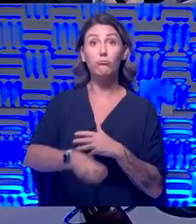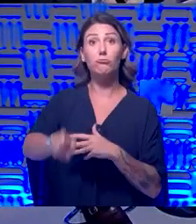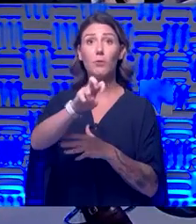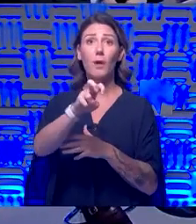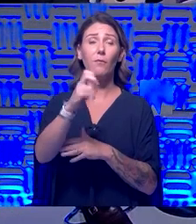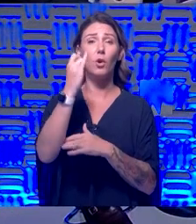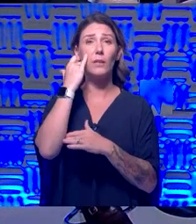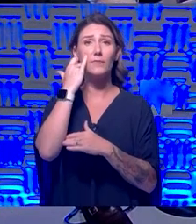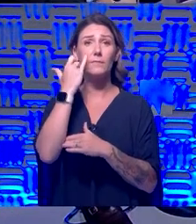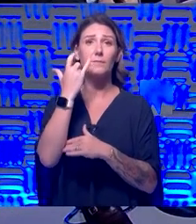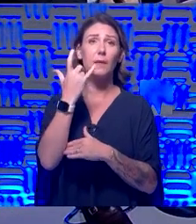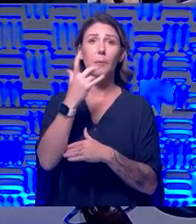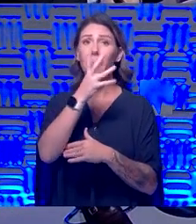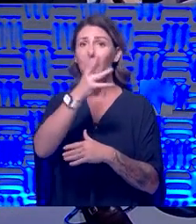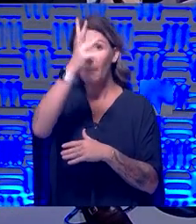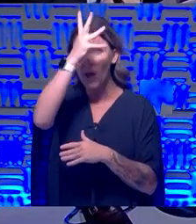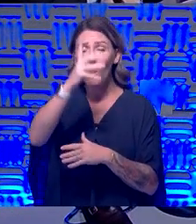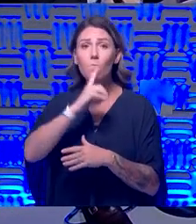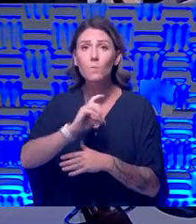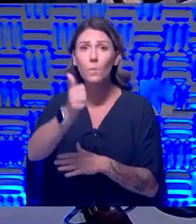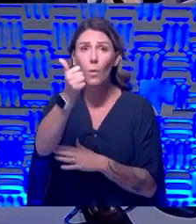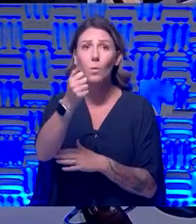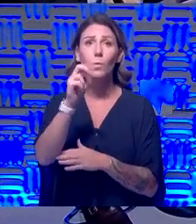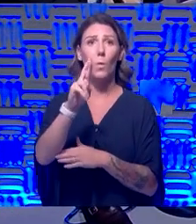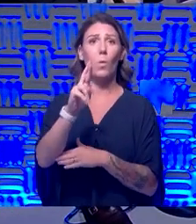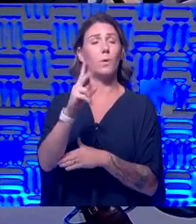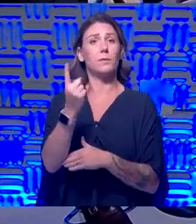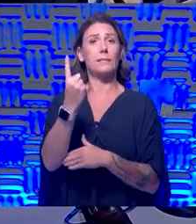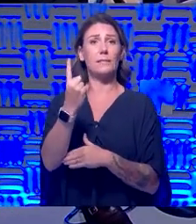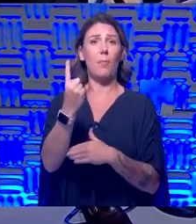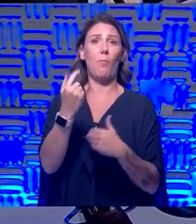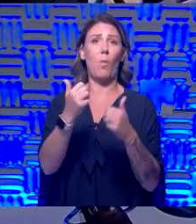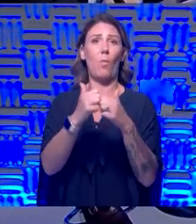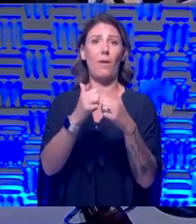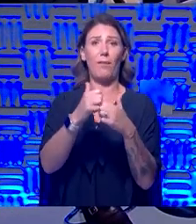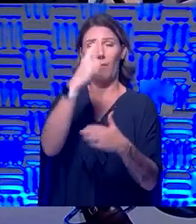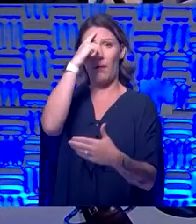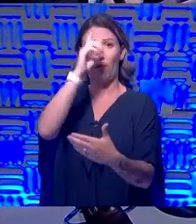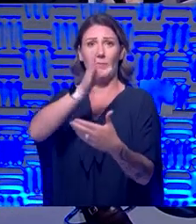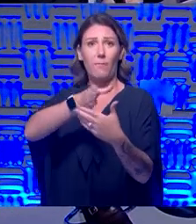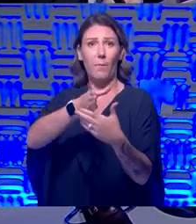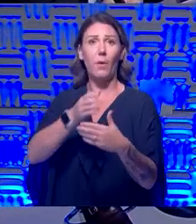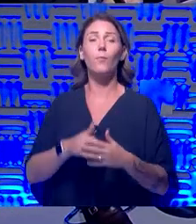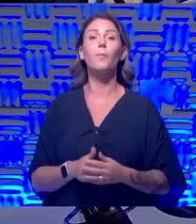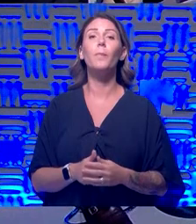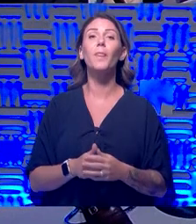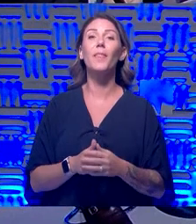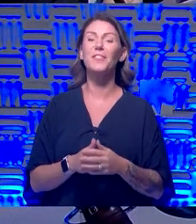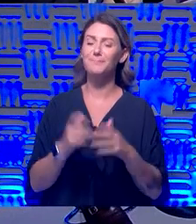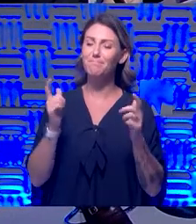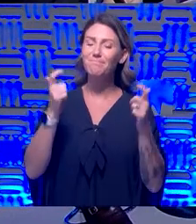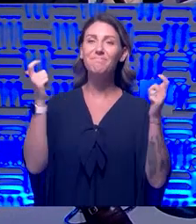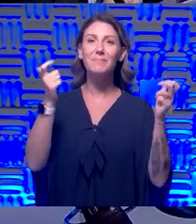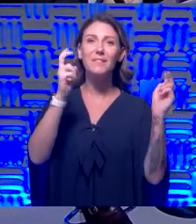parent or anybody who may have some cognitive impairment. So we really have a pretty big thing going on today. And we also